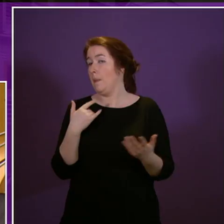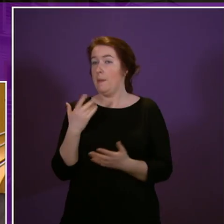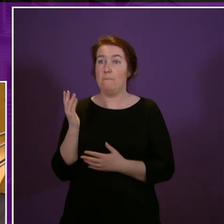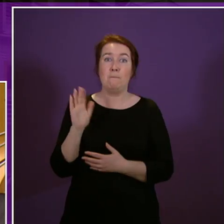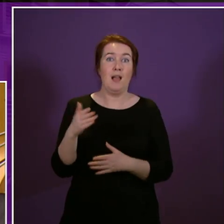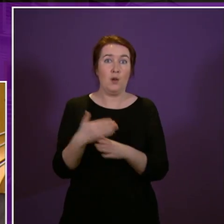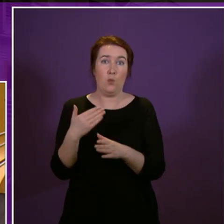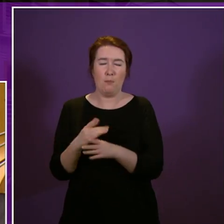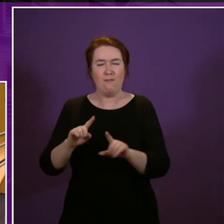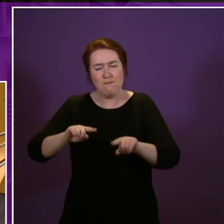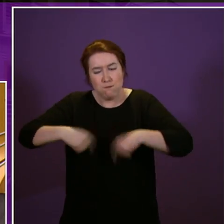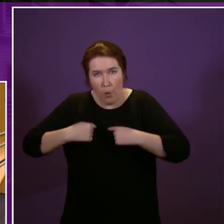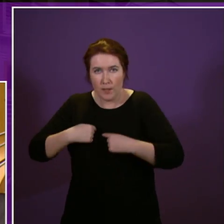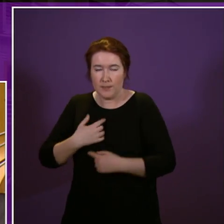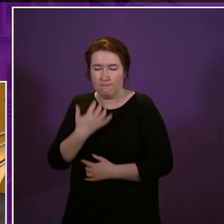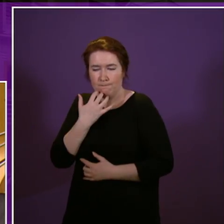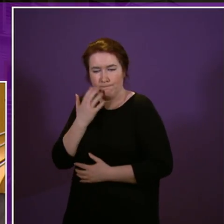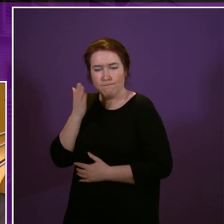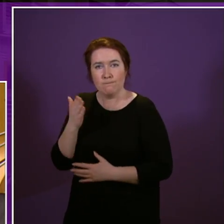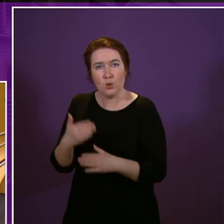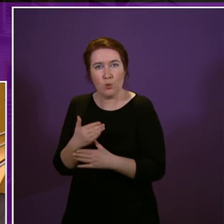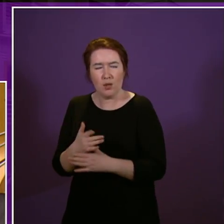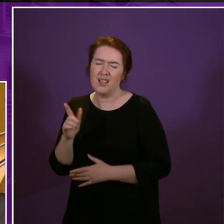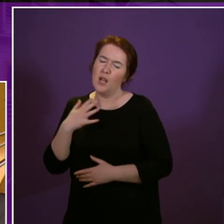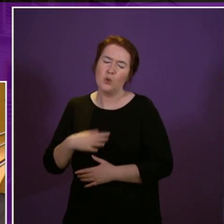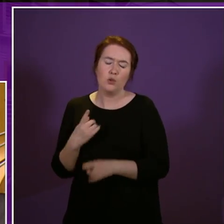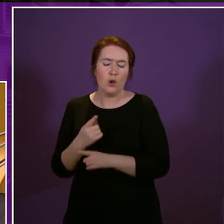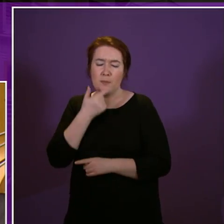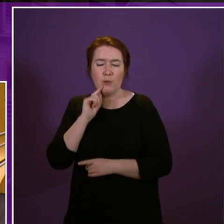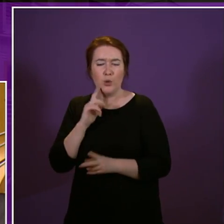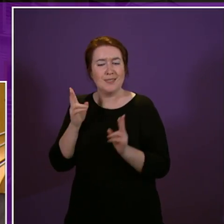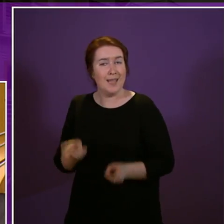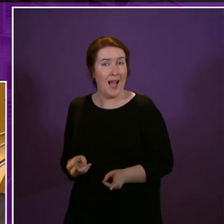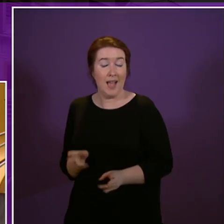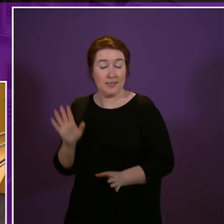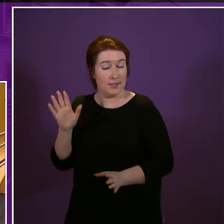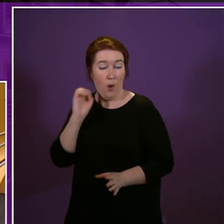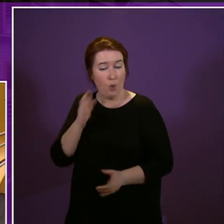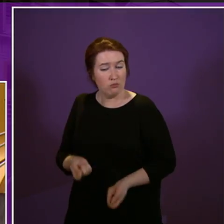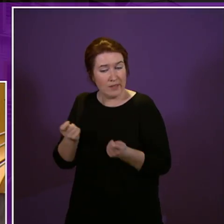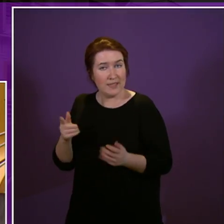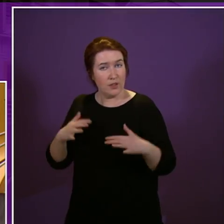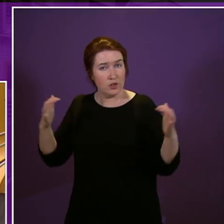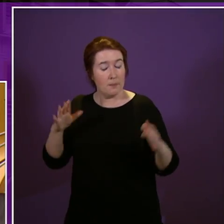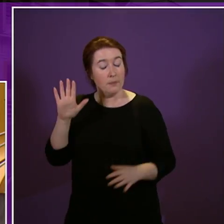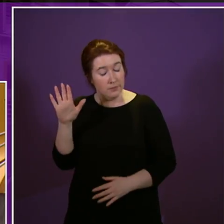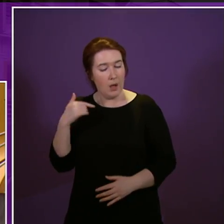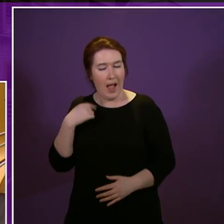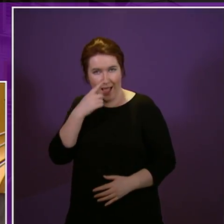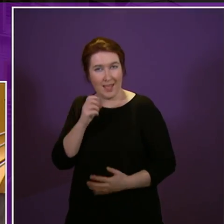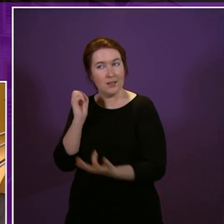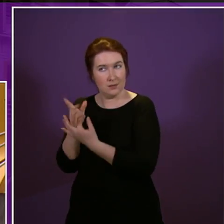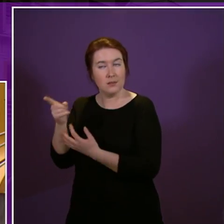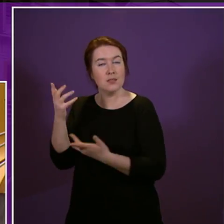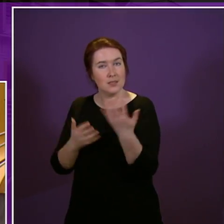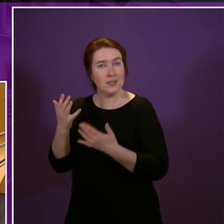at work are forced back to work I don't like to talk about people who have died or anything else I'm not going to raise it in this chamber but I can certainly send